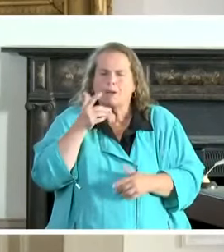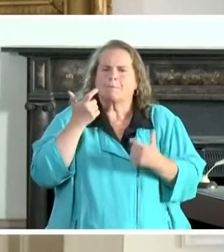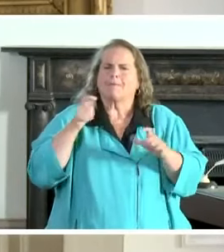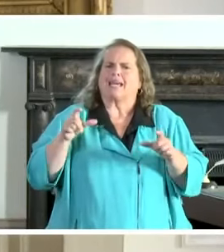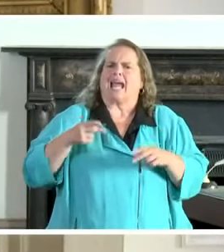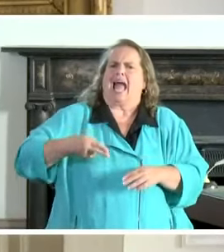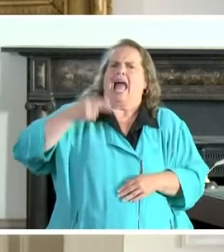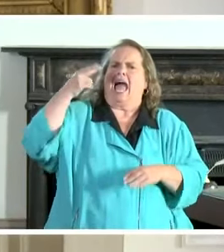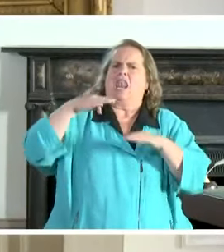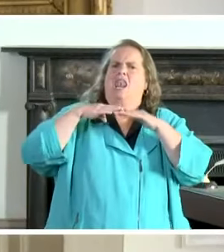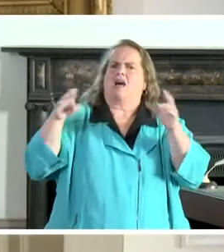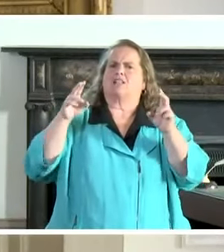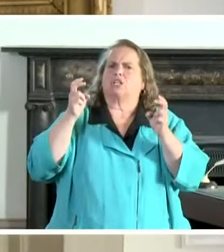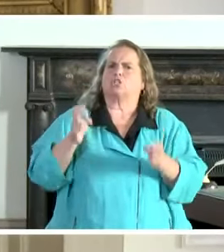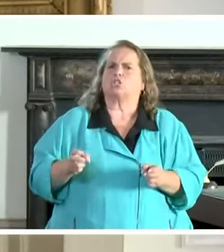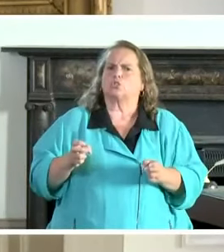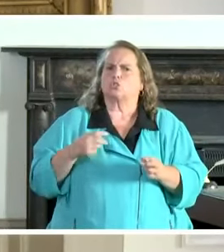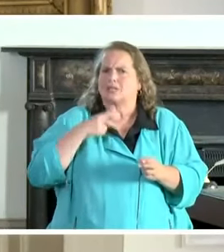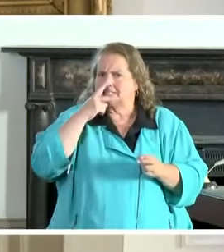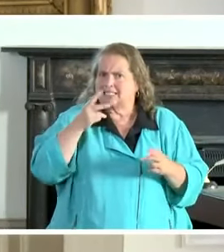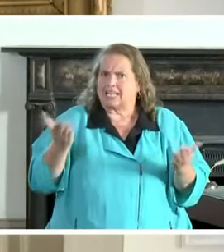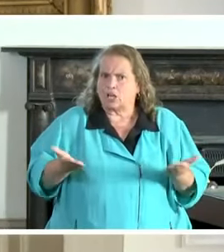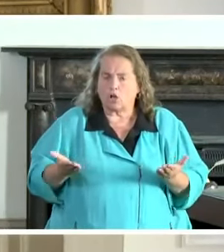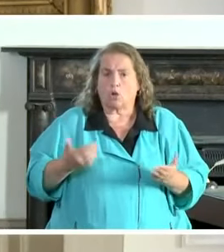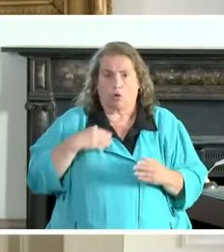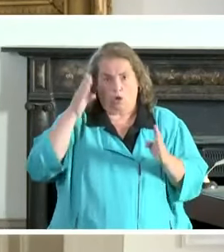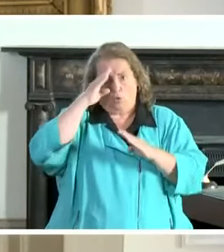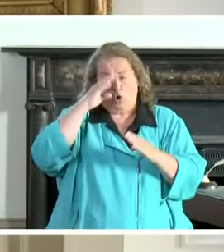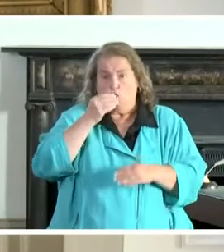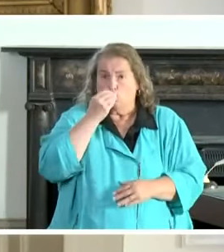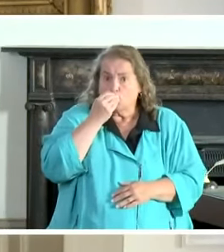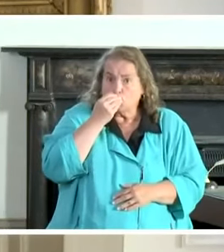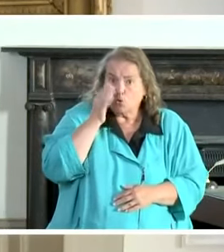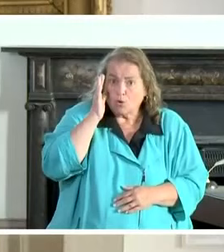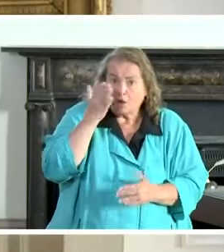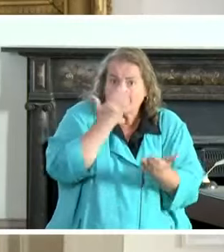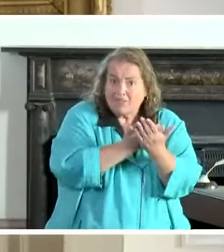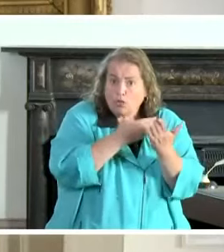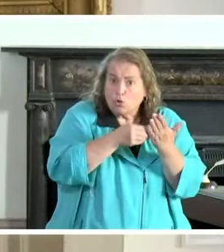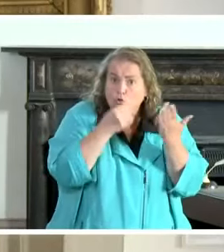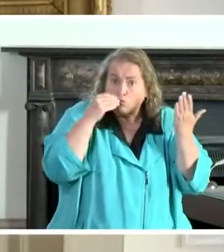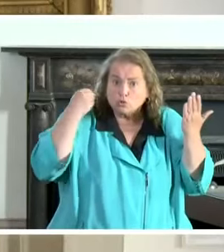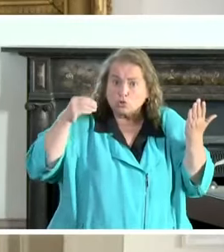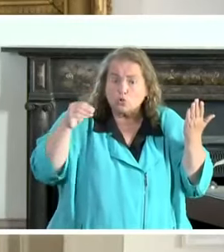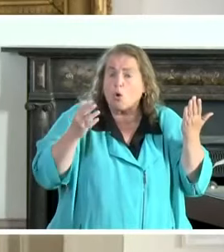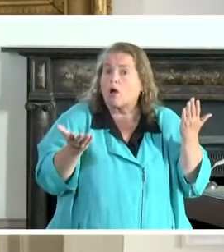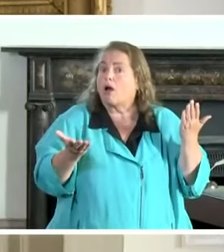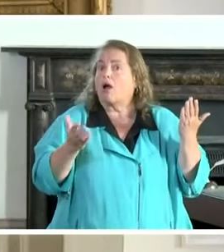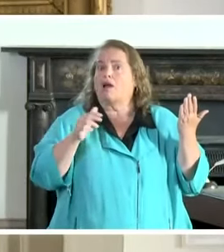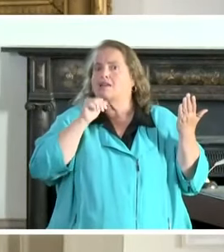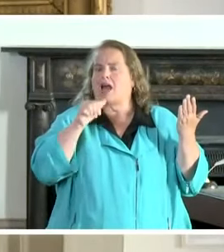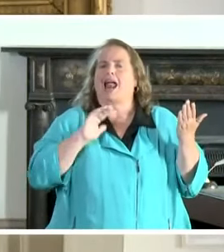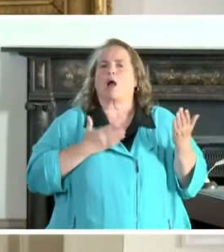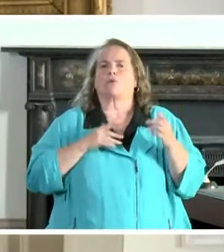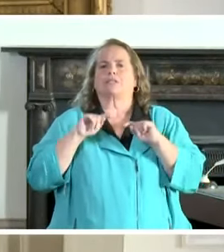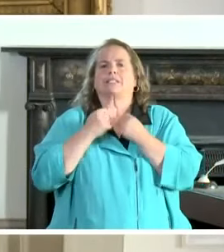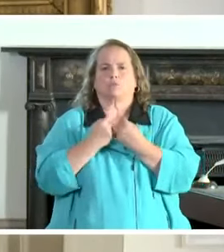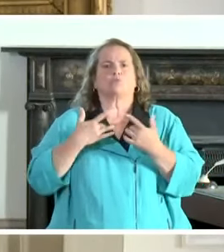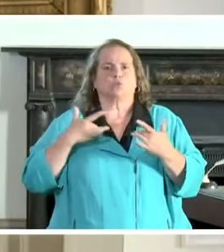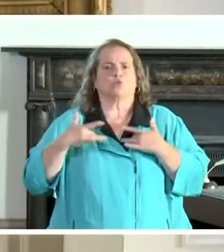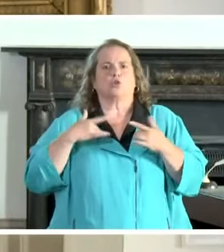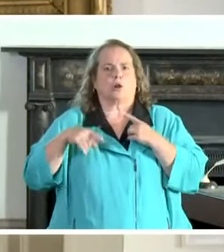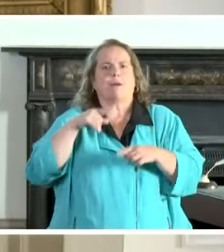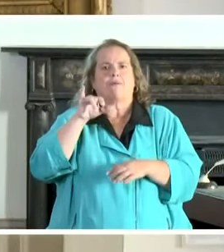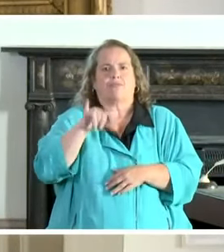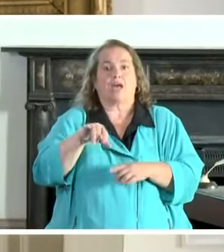that we've had happen here. We were all worried about is food going to be in the grocery store. Well, I can tell you our team, we were pretty concerned about that